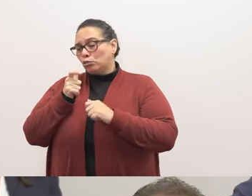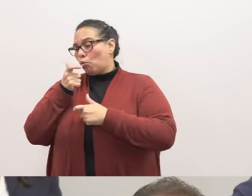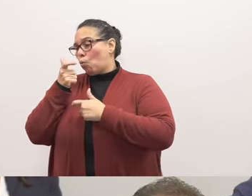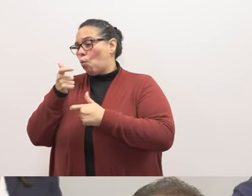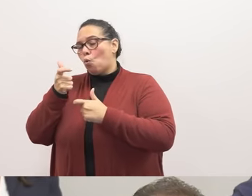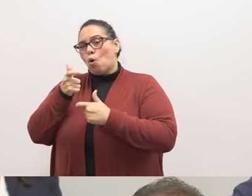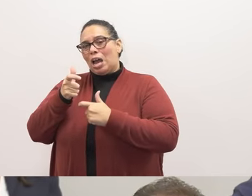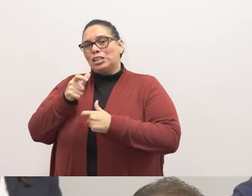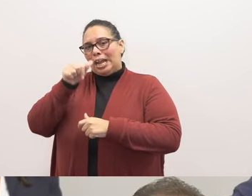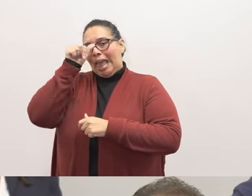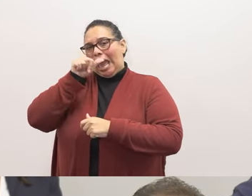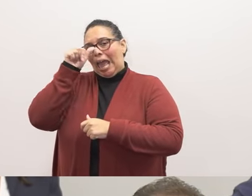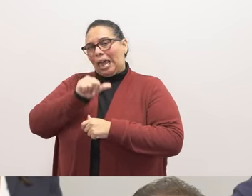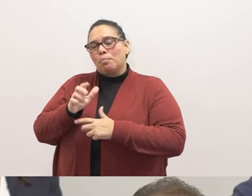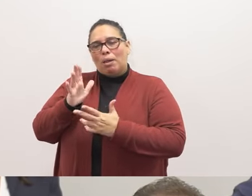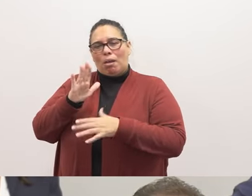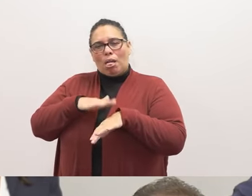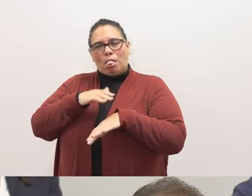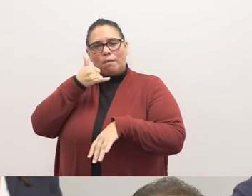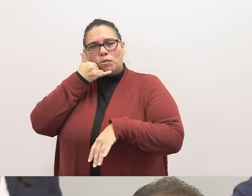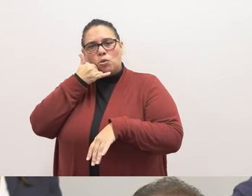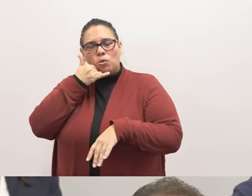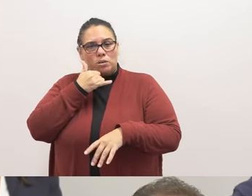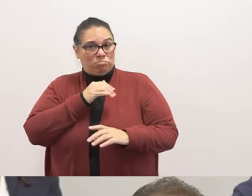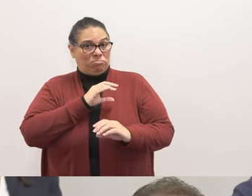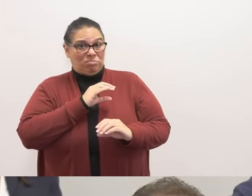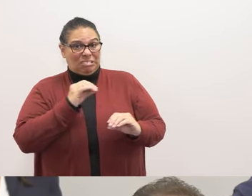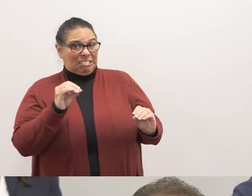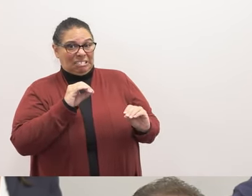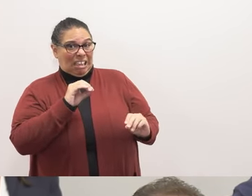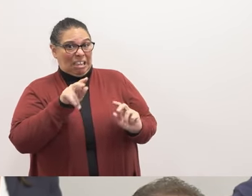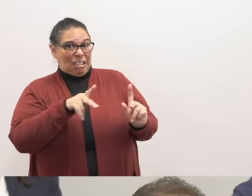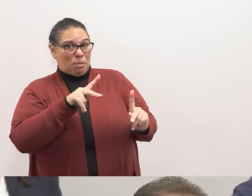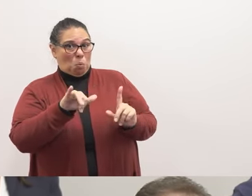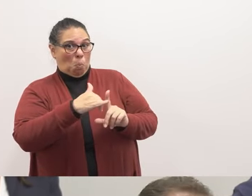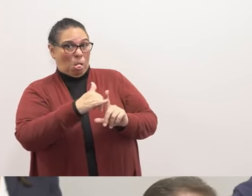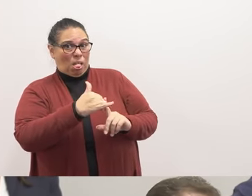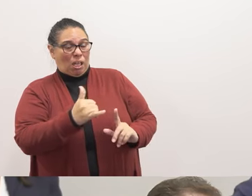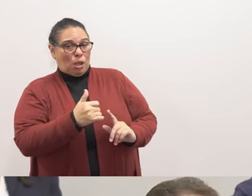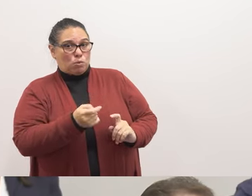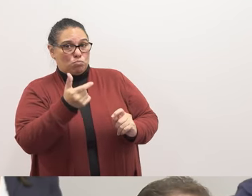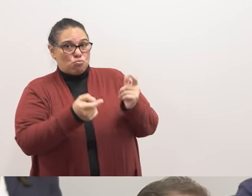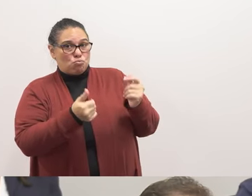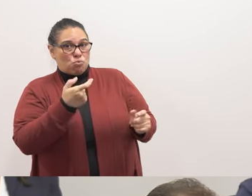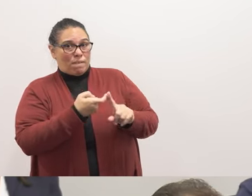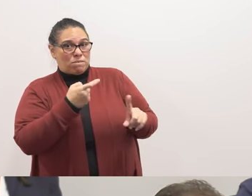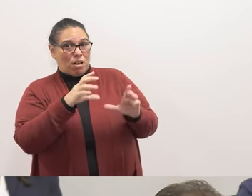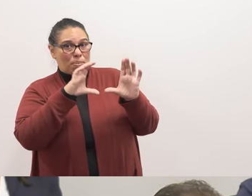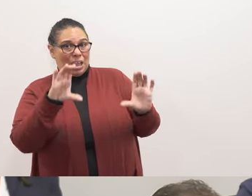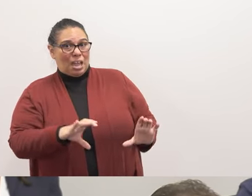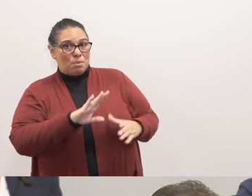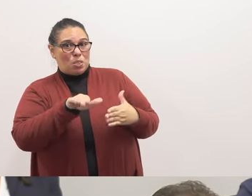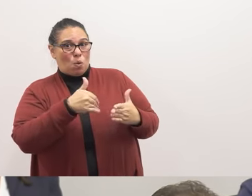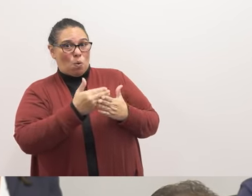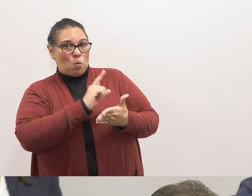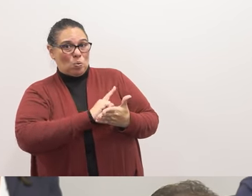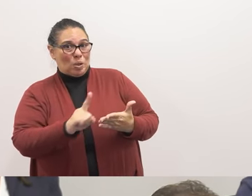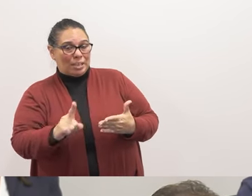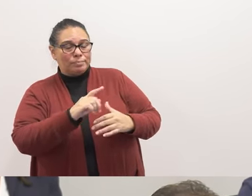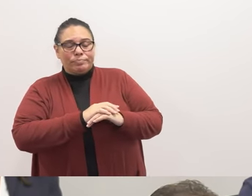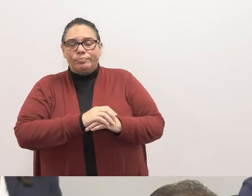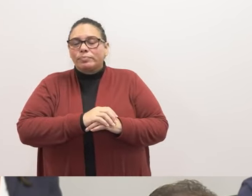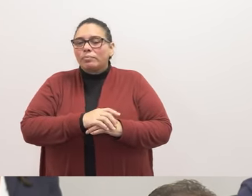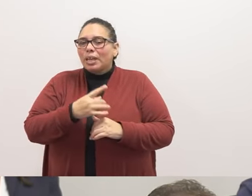on his phone. None of the perpetrators were removed from the cabin the entire week. I have mentioned only a small number of